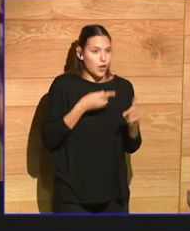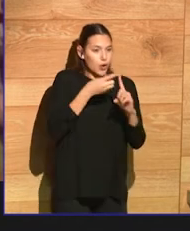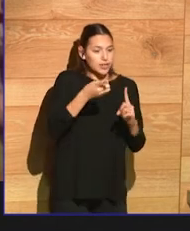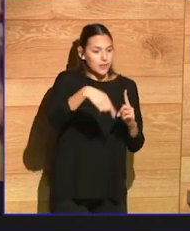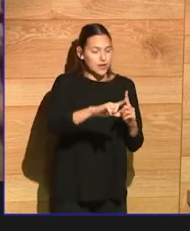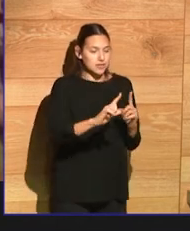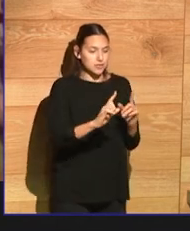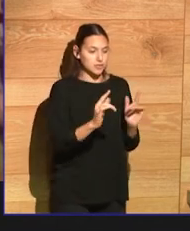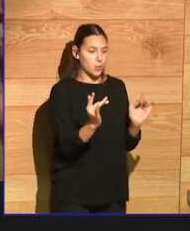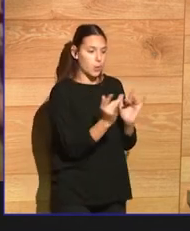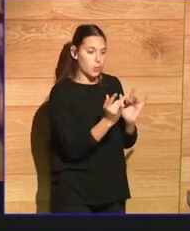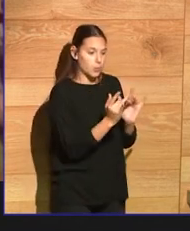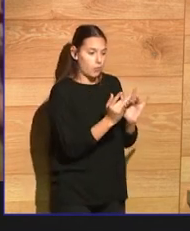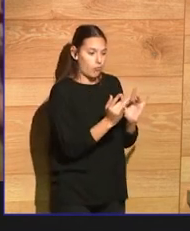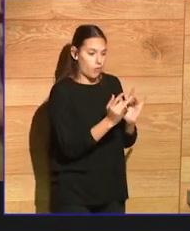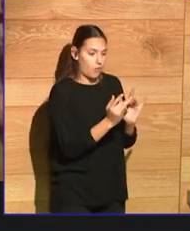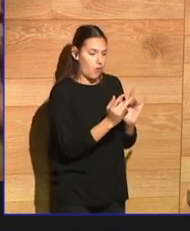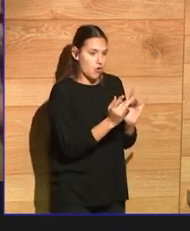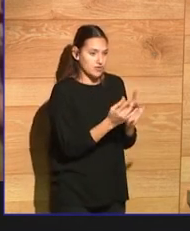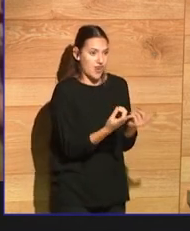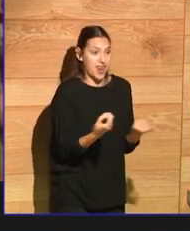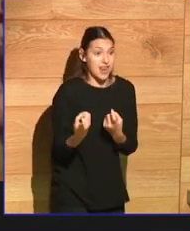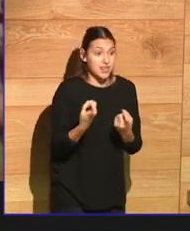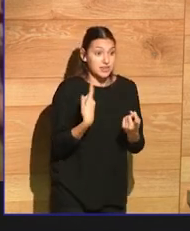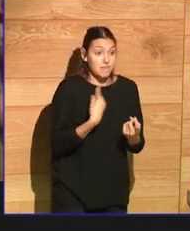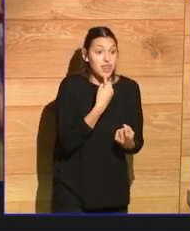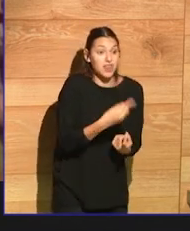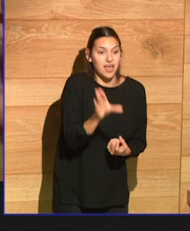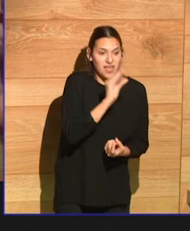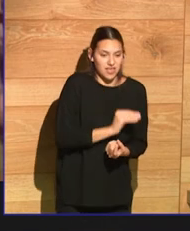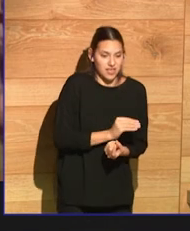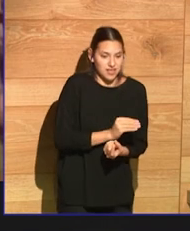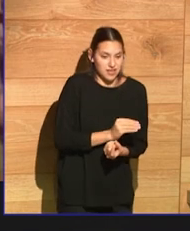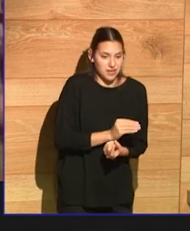So they really do have to cater to the largest number of people as possible.